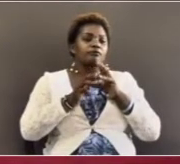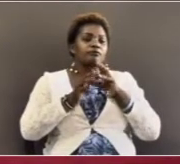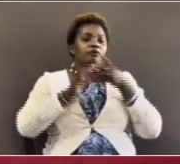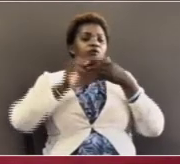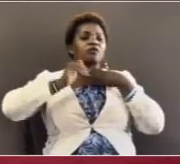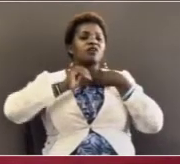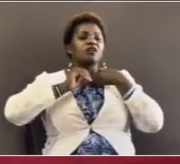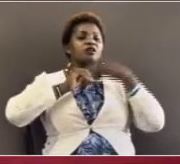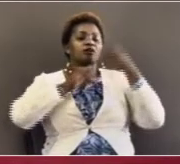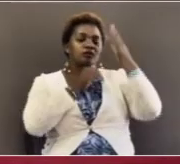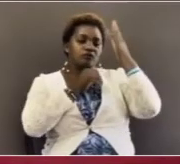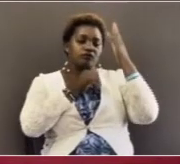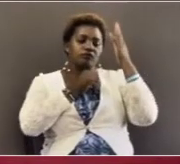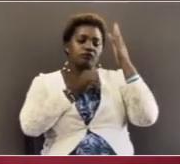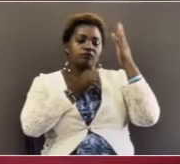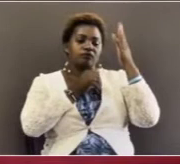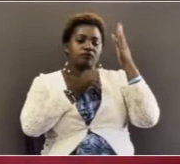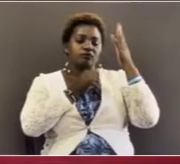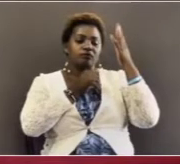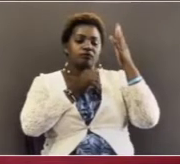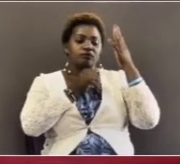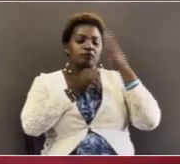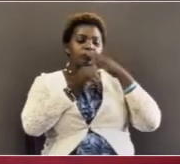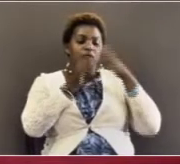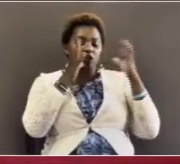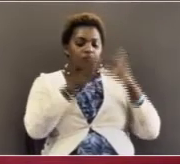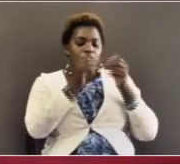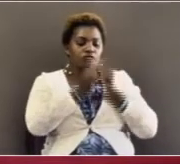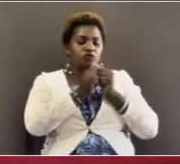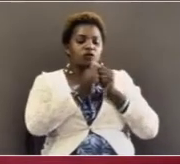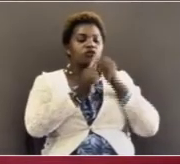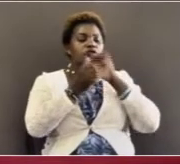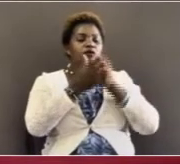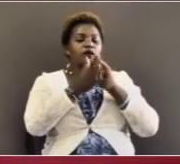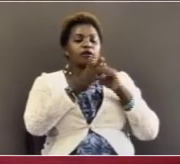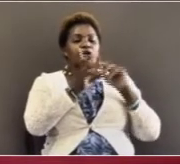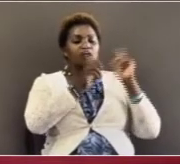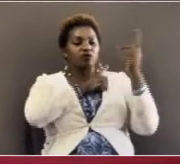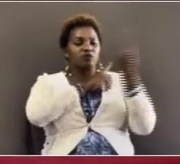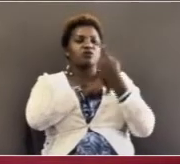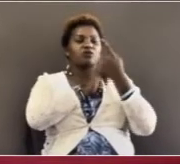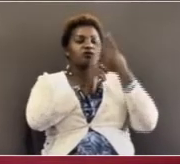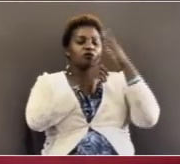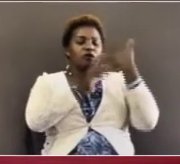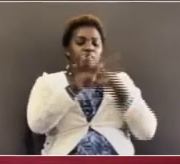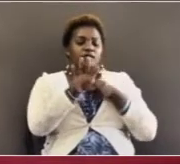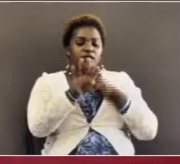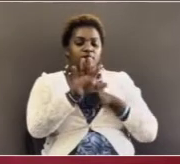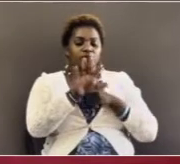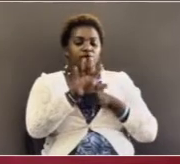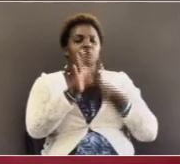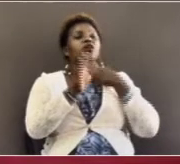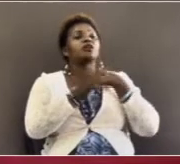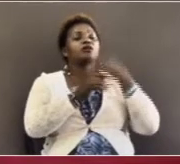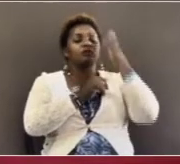we need you as our companion so that we can turn to you at any moment